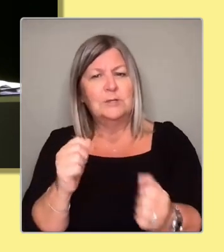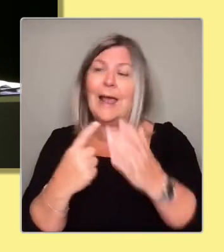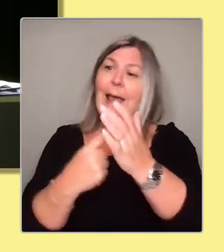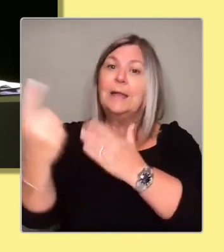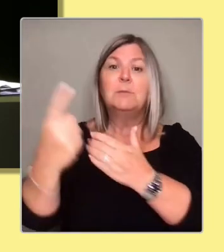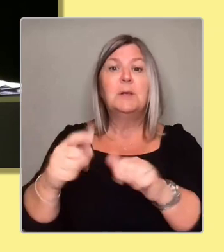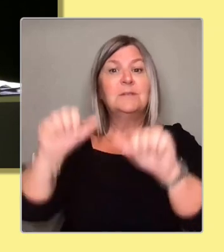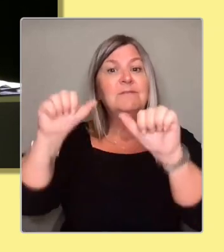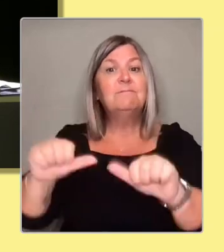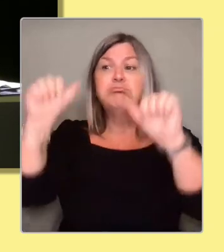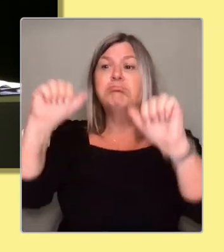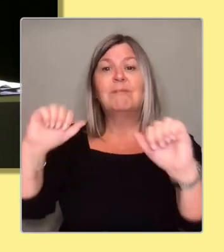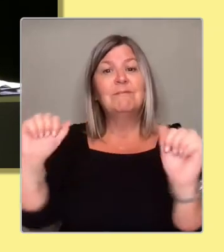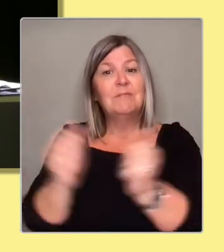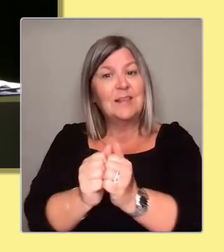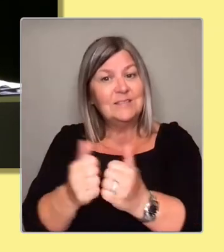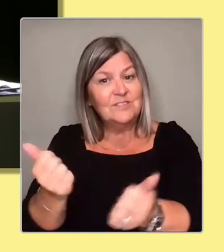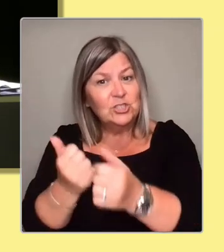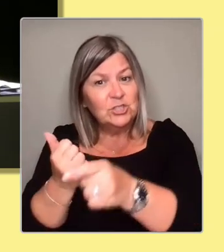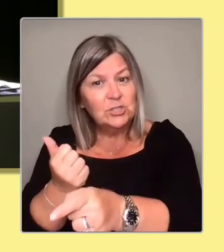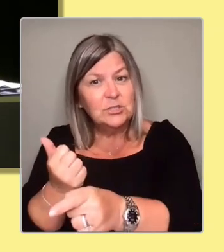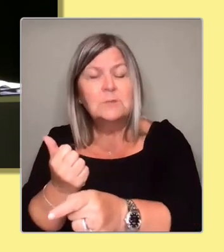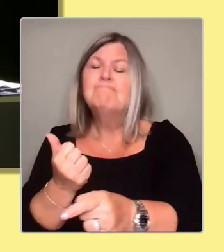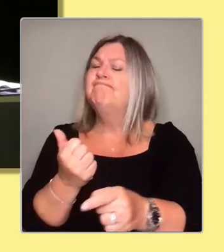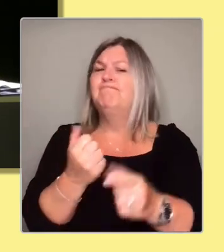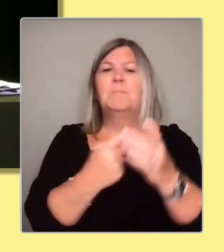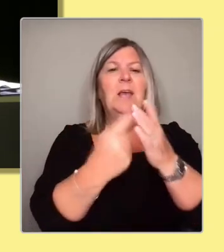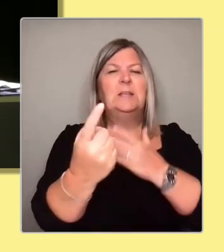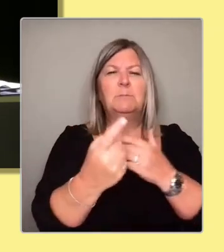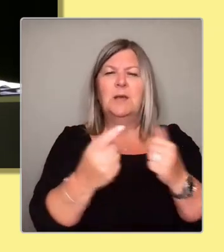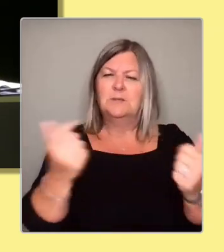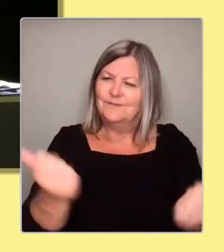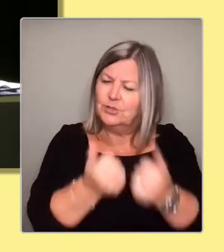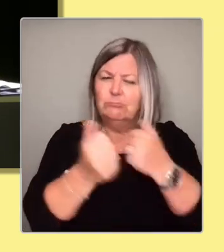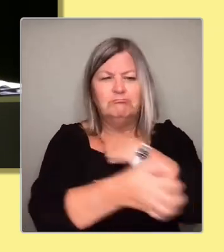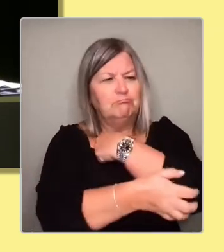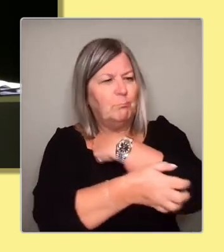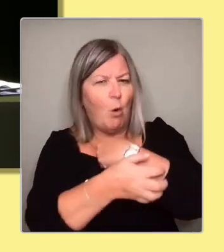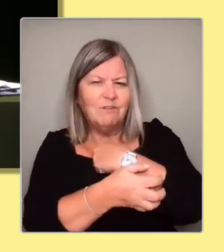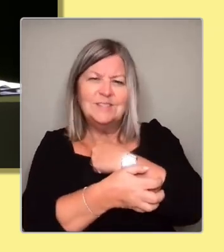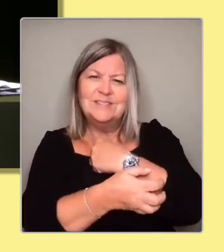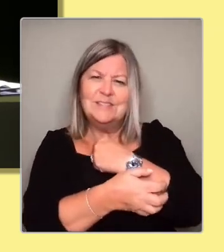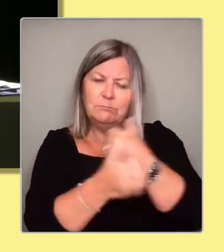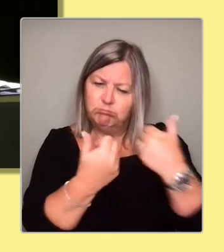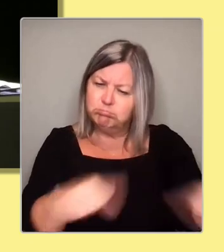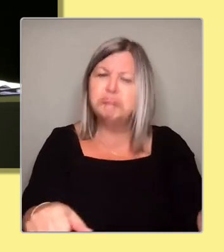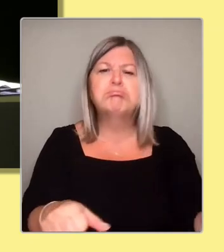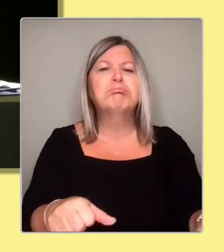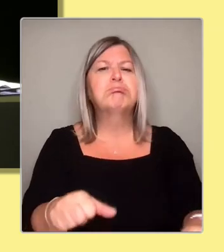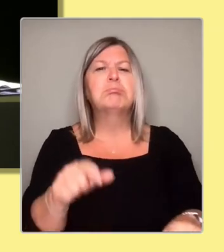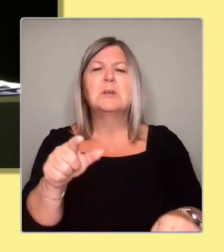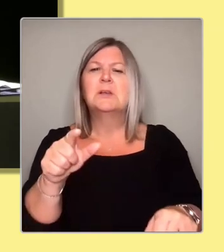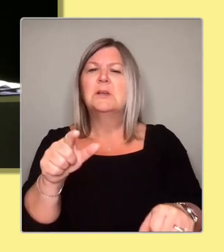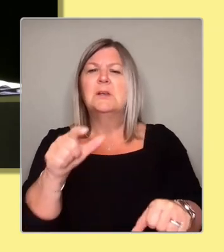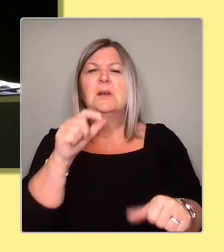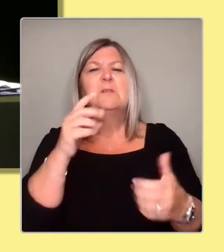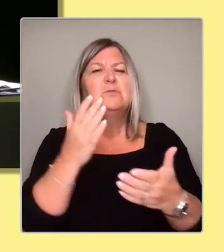to poverty. It's about the end to injustice. It's about the end to inequality.